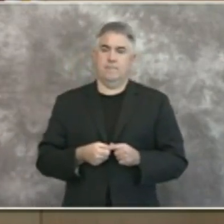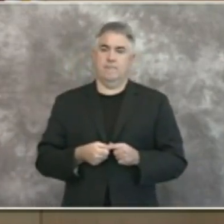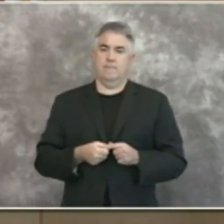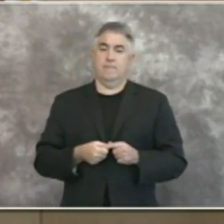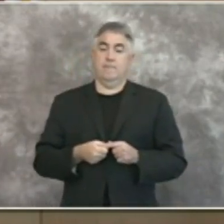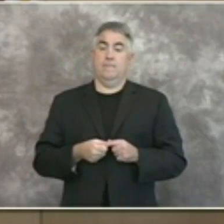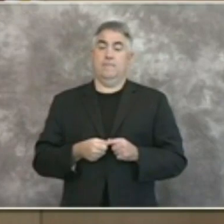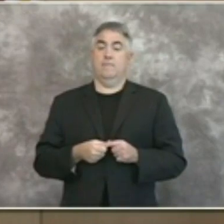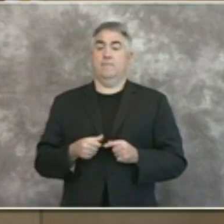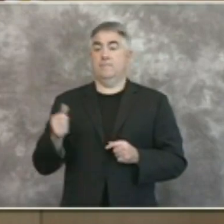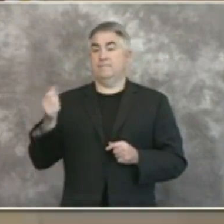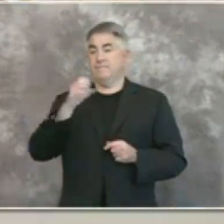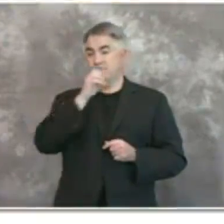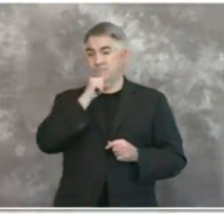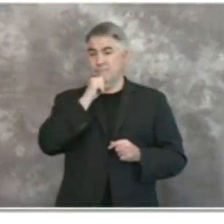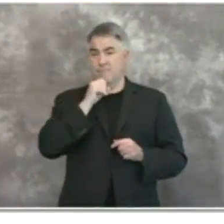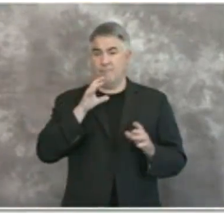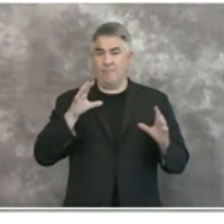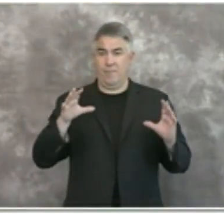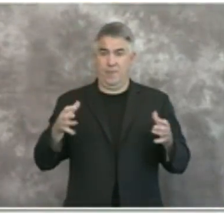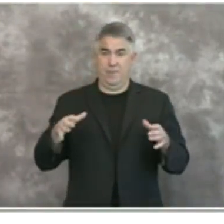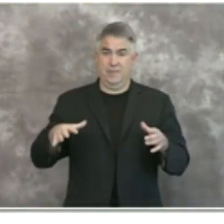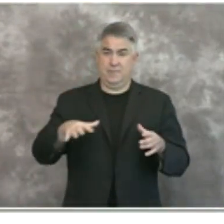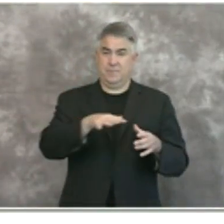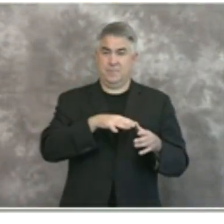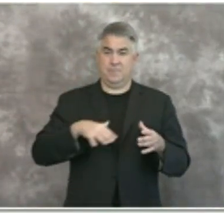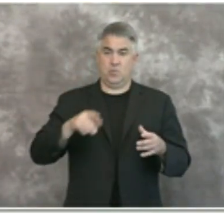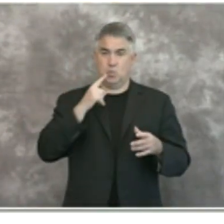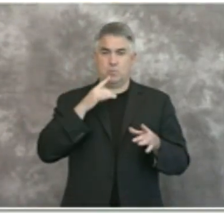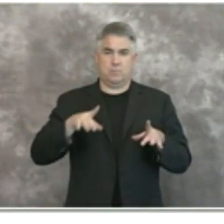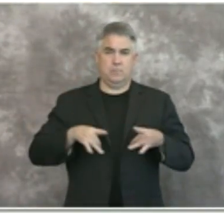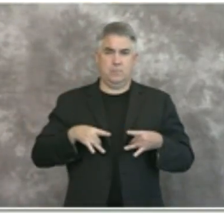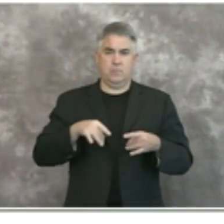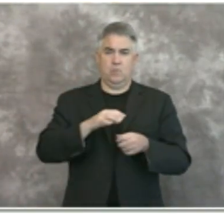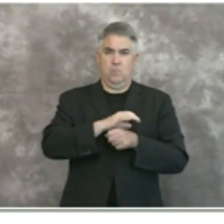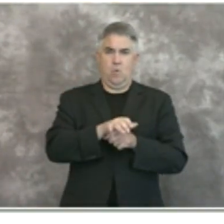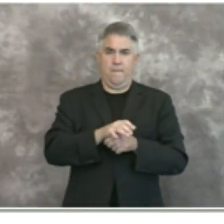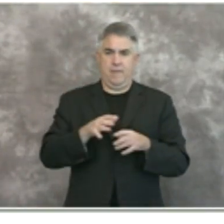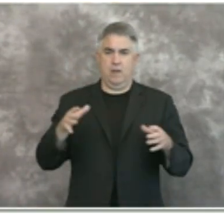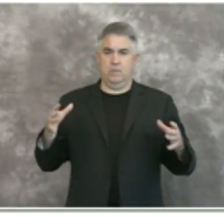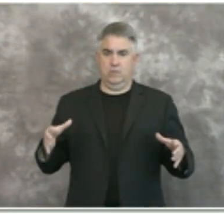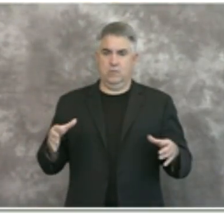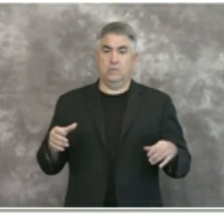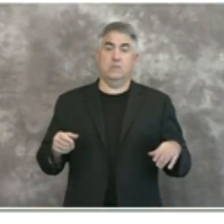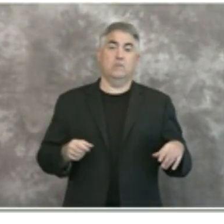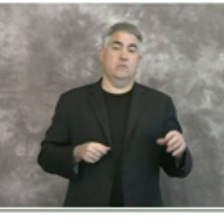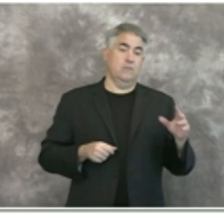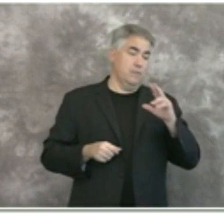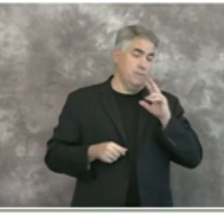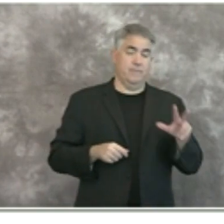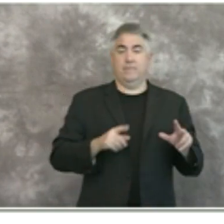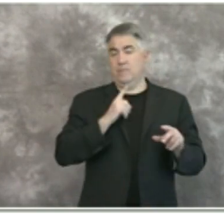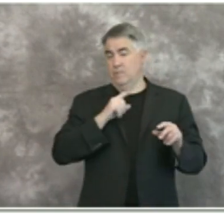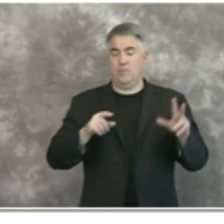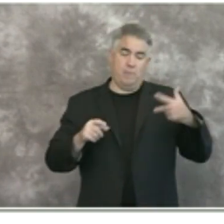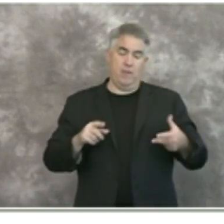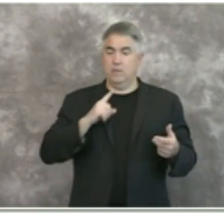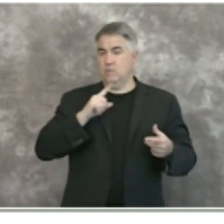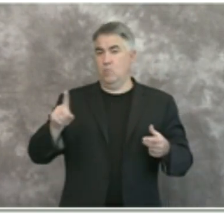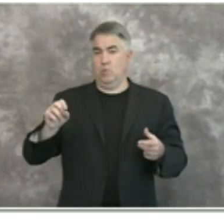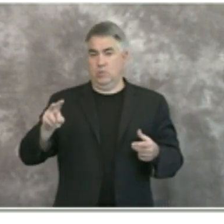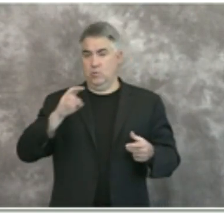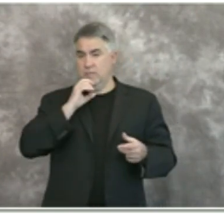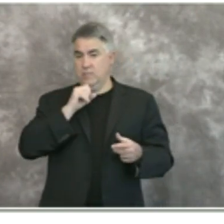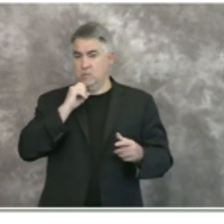age of our total number of cases is from three months to 102 years of age the median age is in the mid